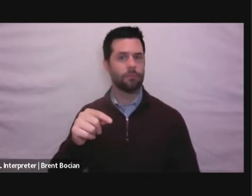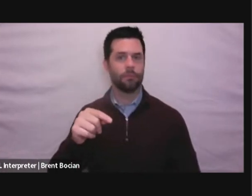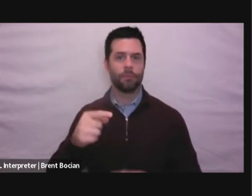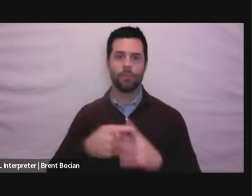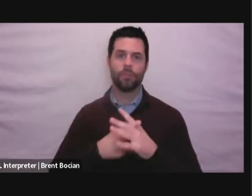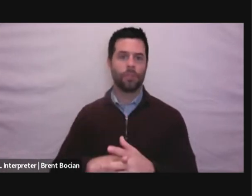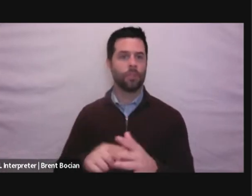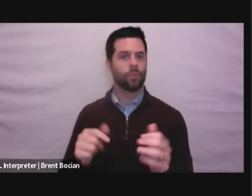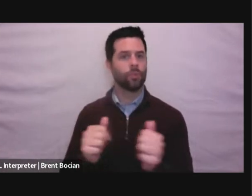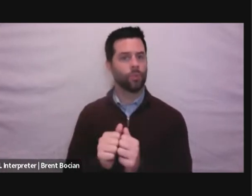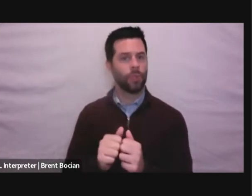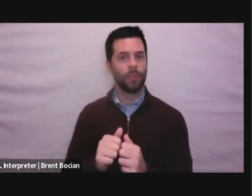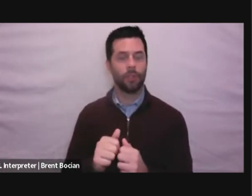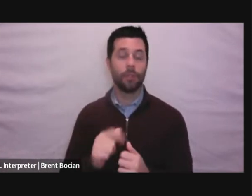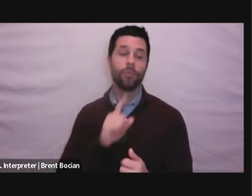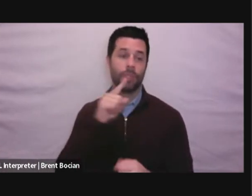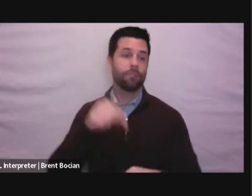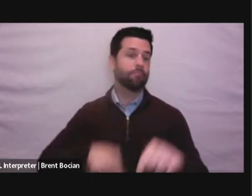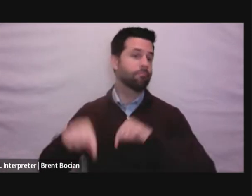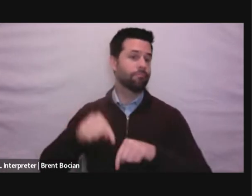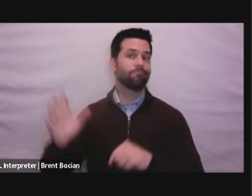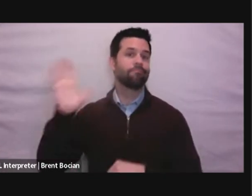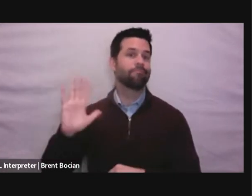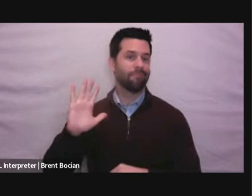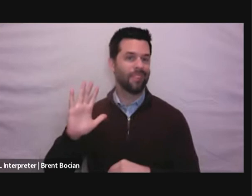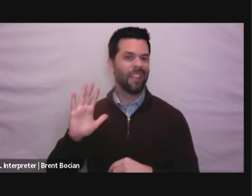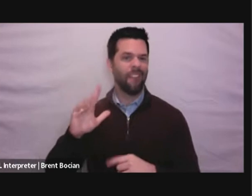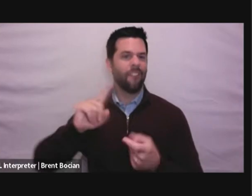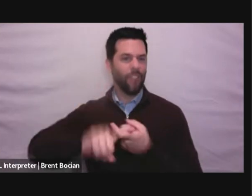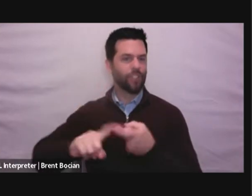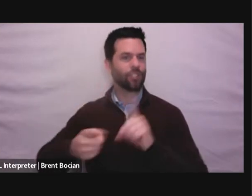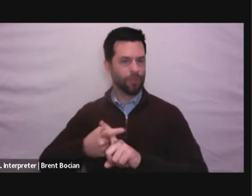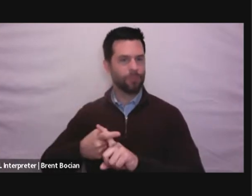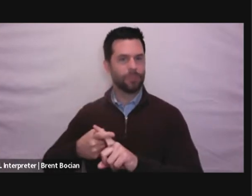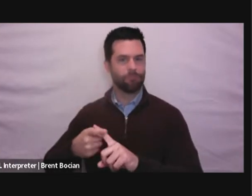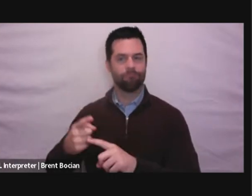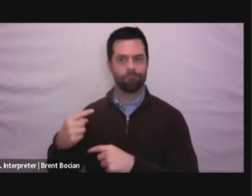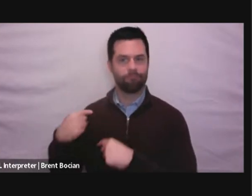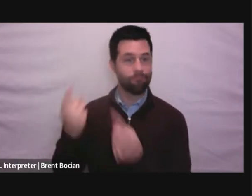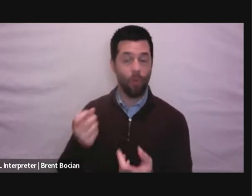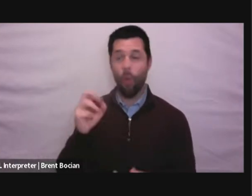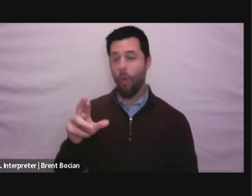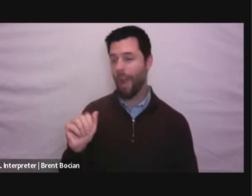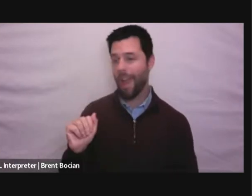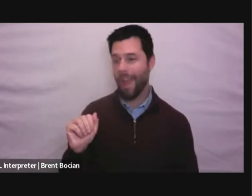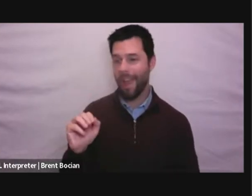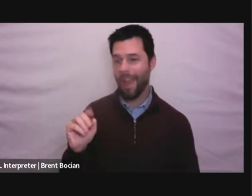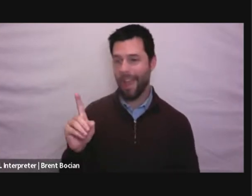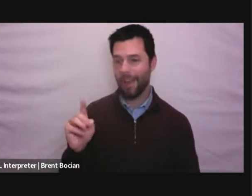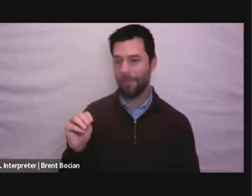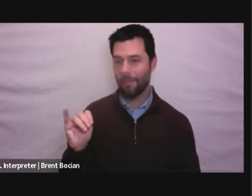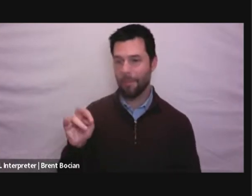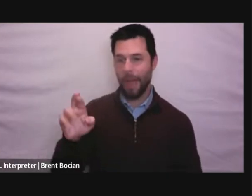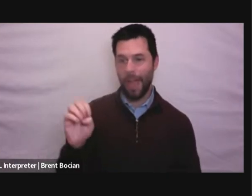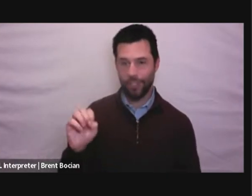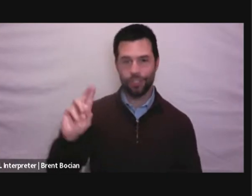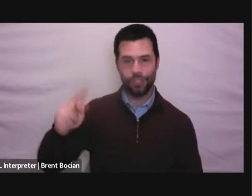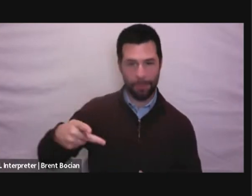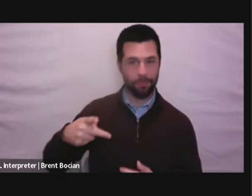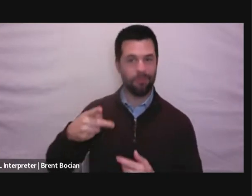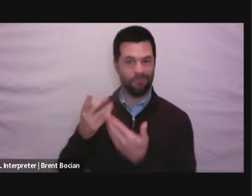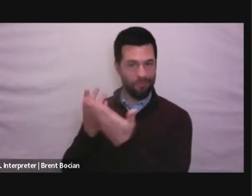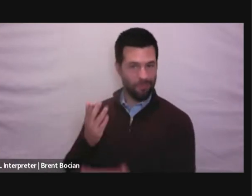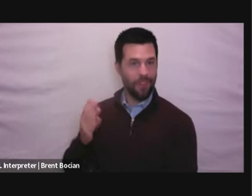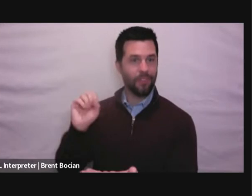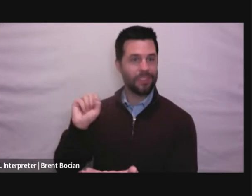more than decades long friendship and admirership, if that's a word, of Sam. And everything